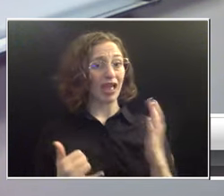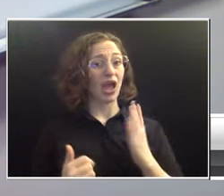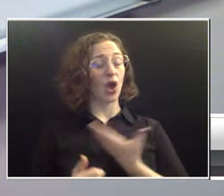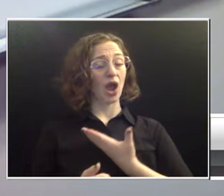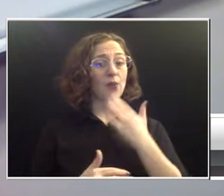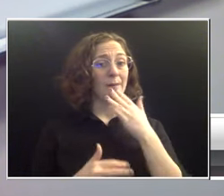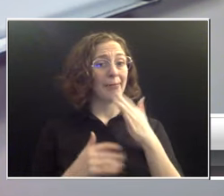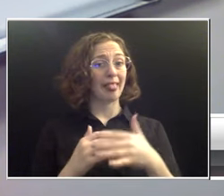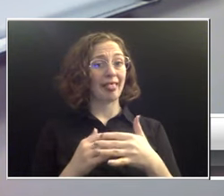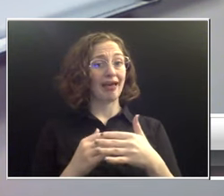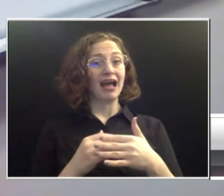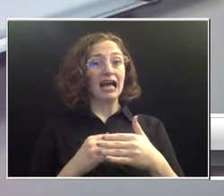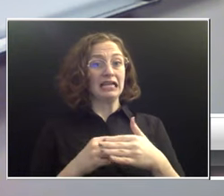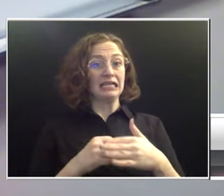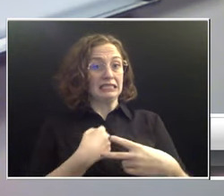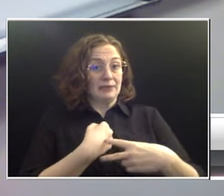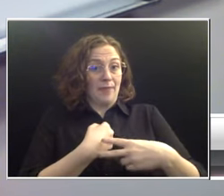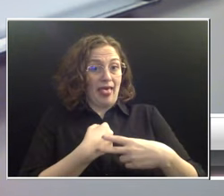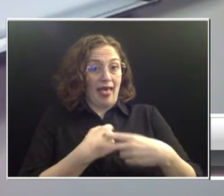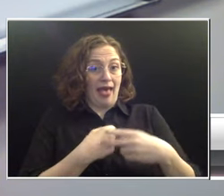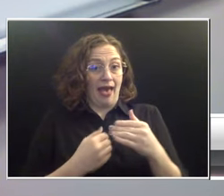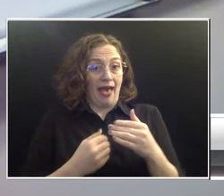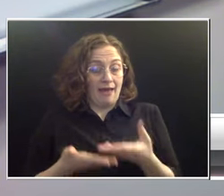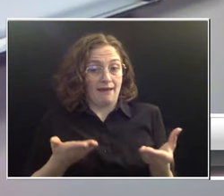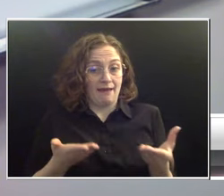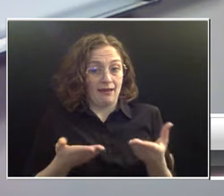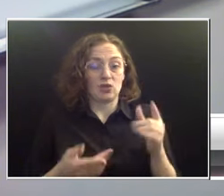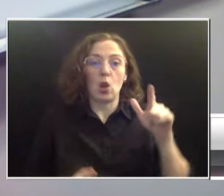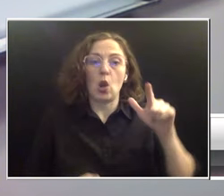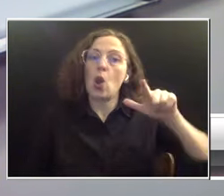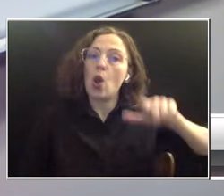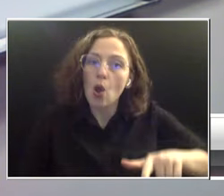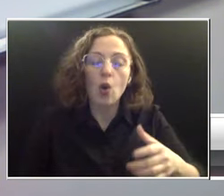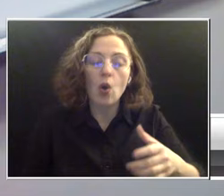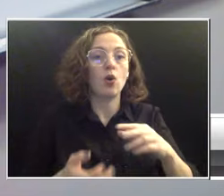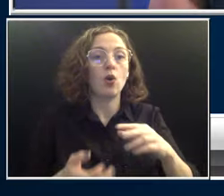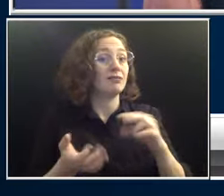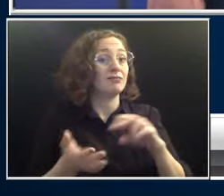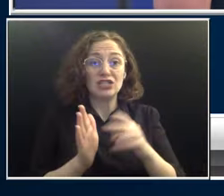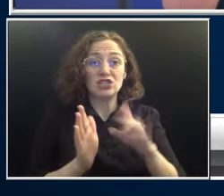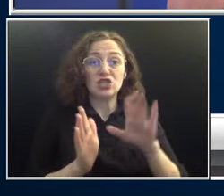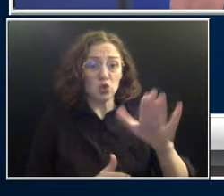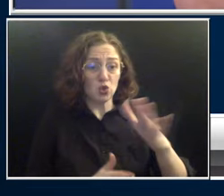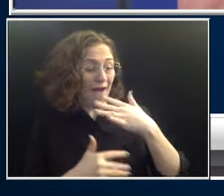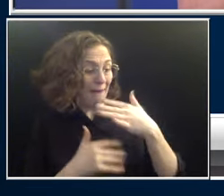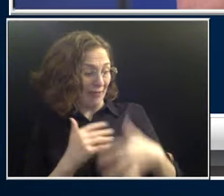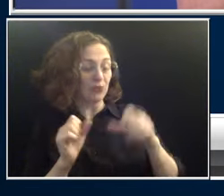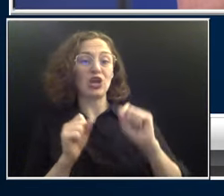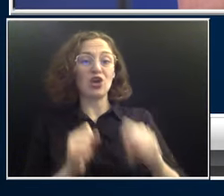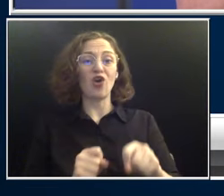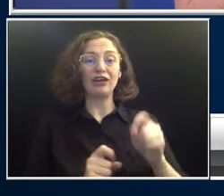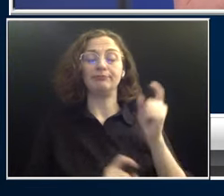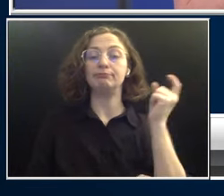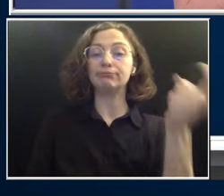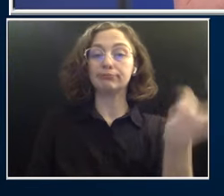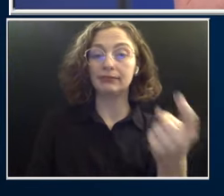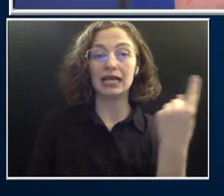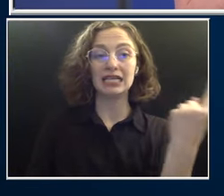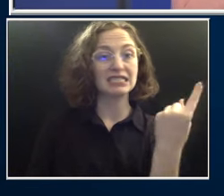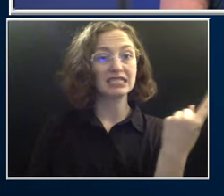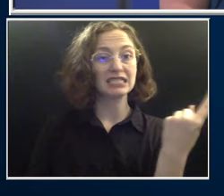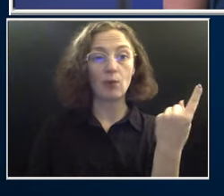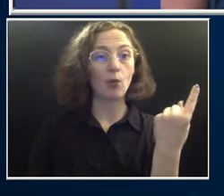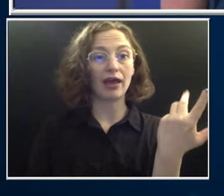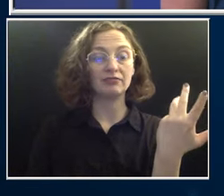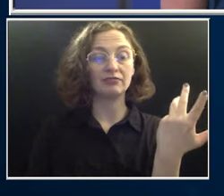could actually be in a patient's arm within 24 hours. All right. Walk in, donate blood, have snacks. Sounds pretty easy.